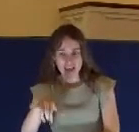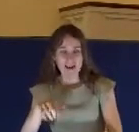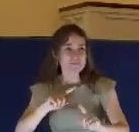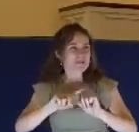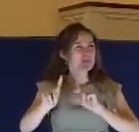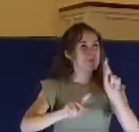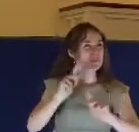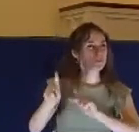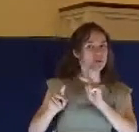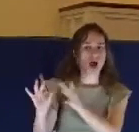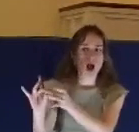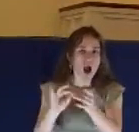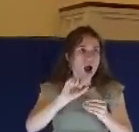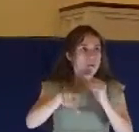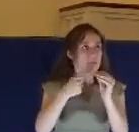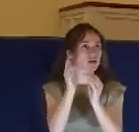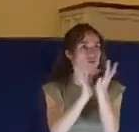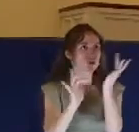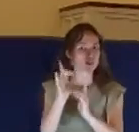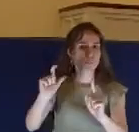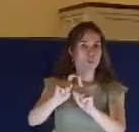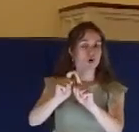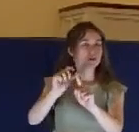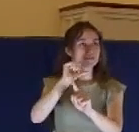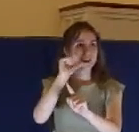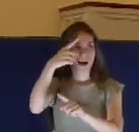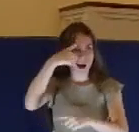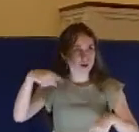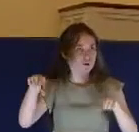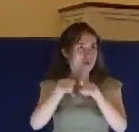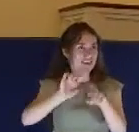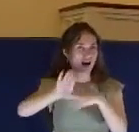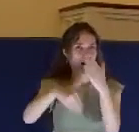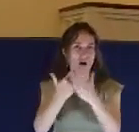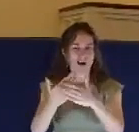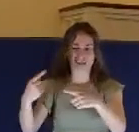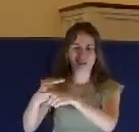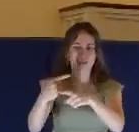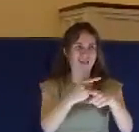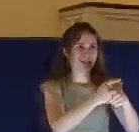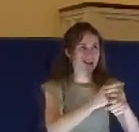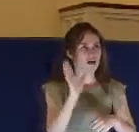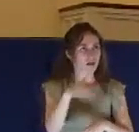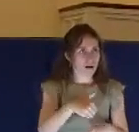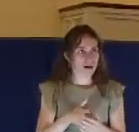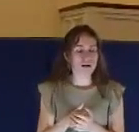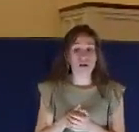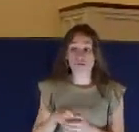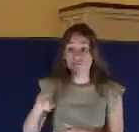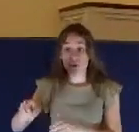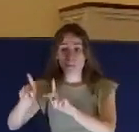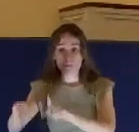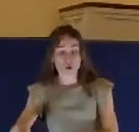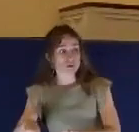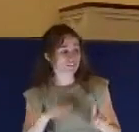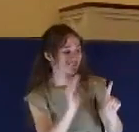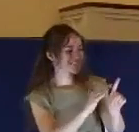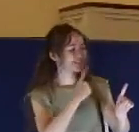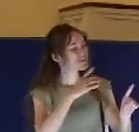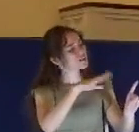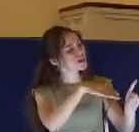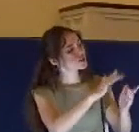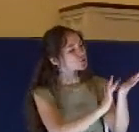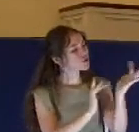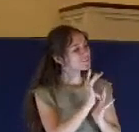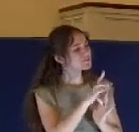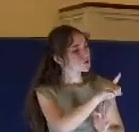together. And the high priest stood up in the midst and asked Jesus, saying, Answerest thou nothing? What is it which these